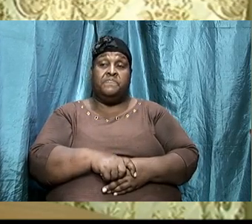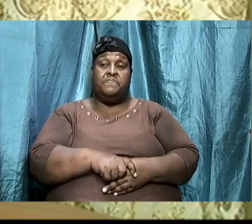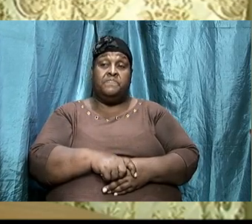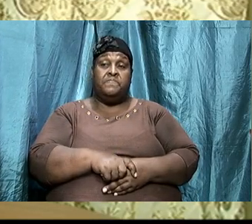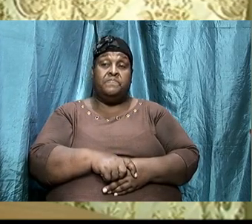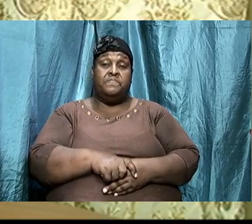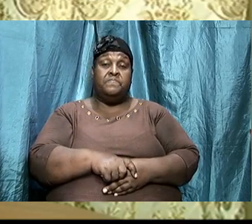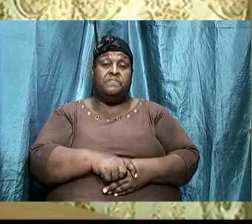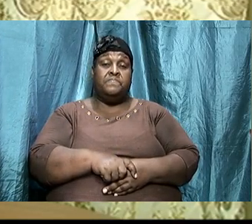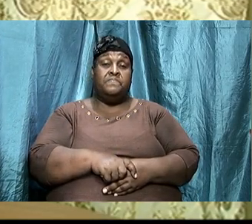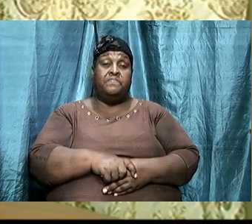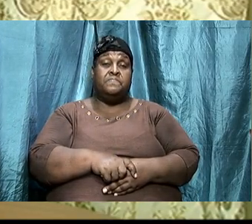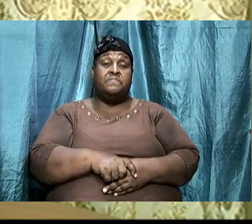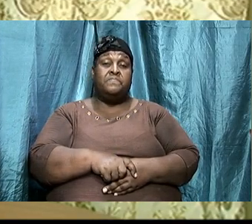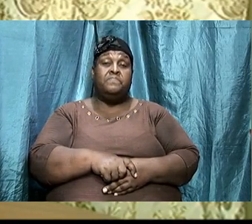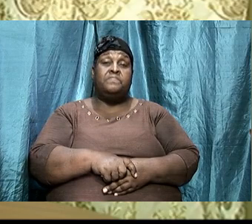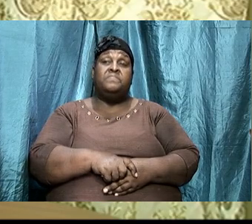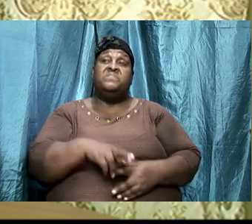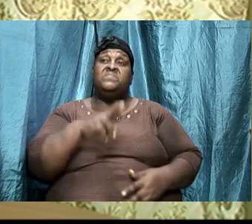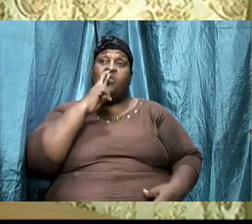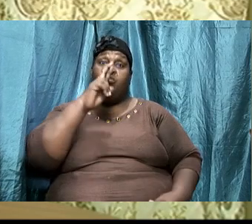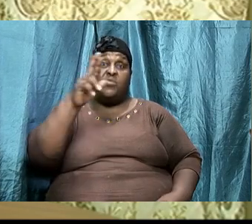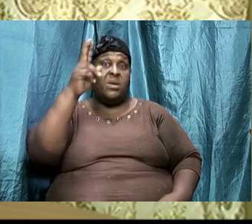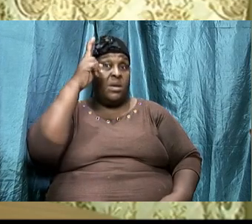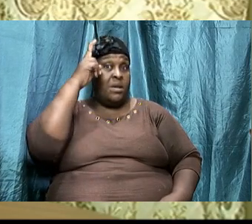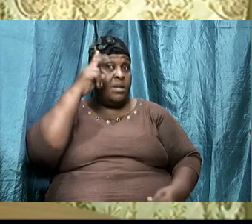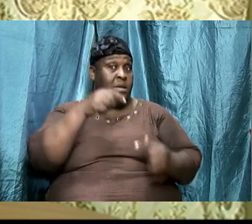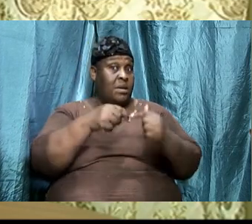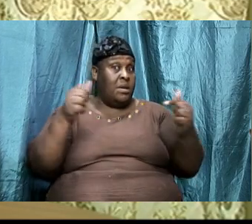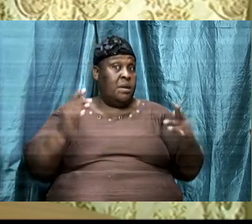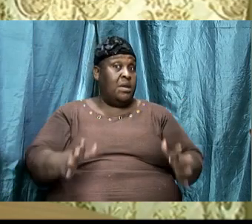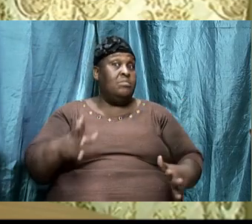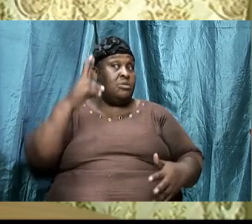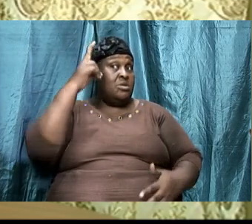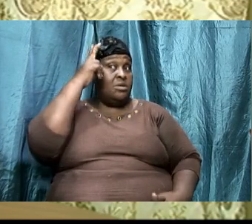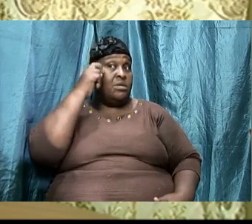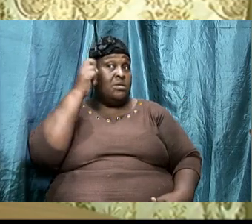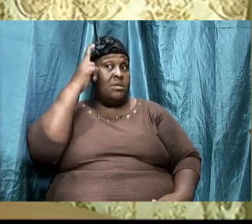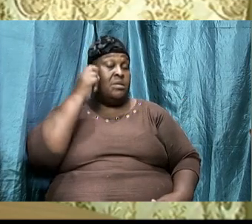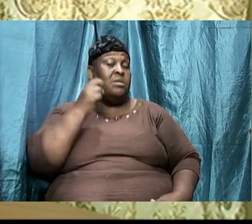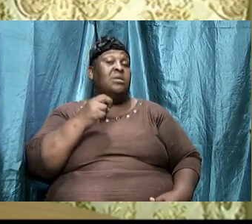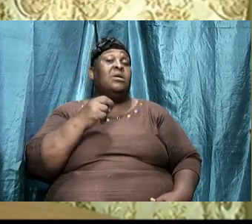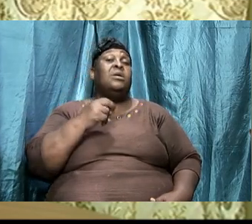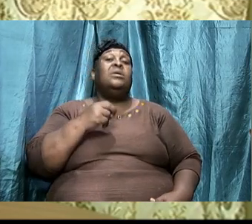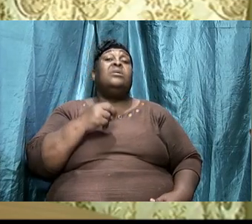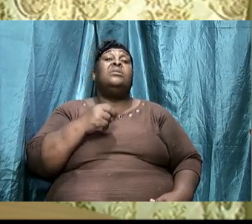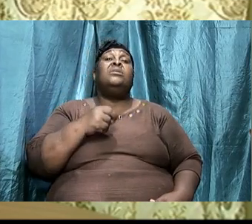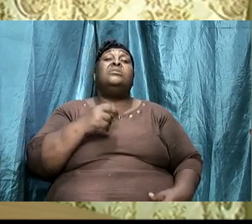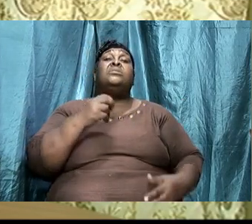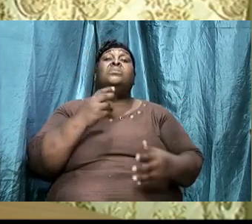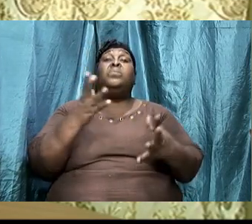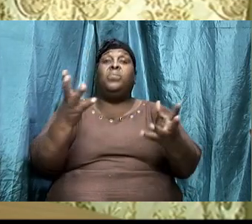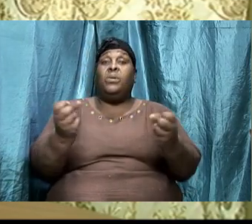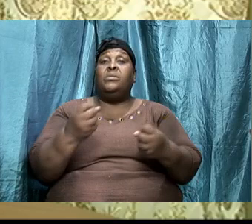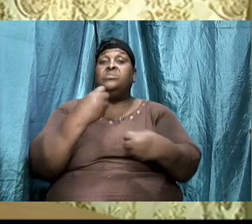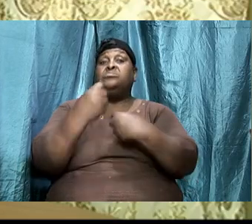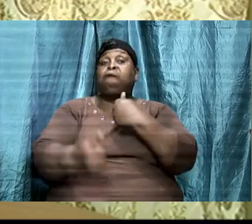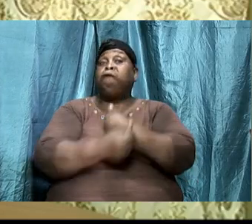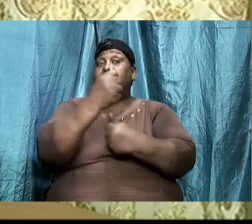Therefore, this is a real enemy that has set out to destroy our souls